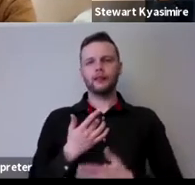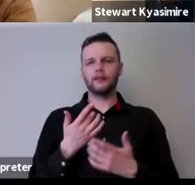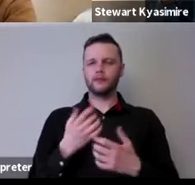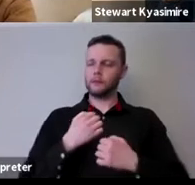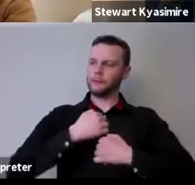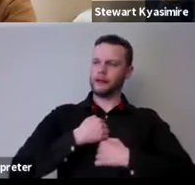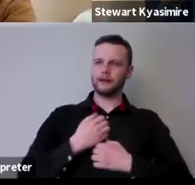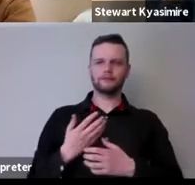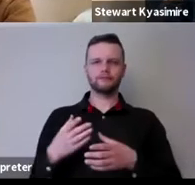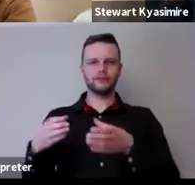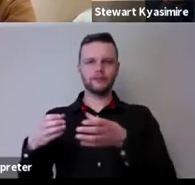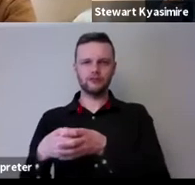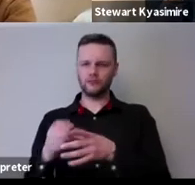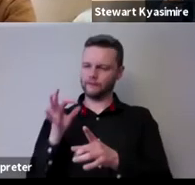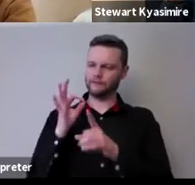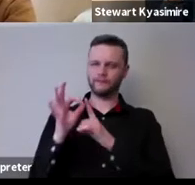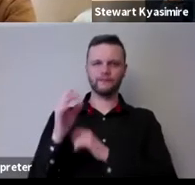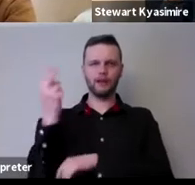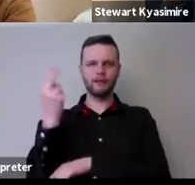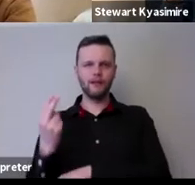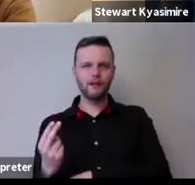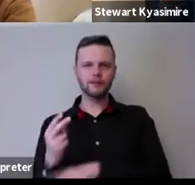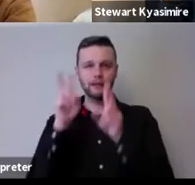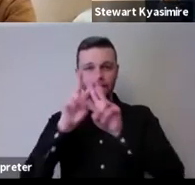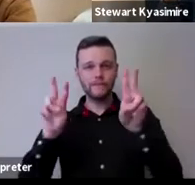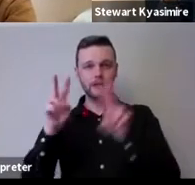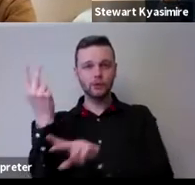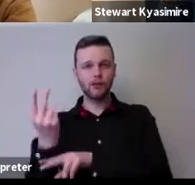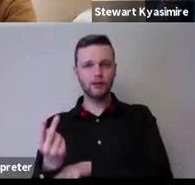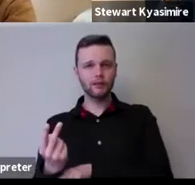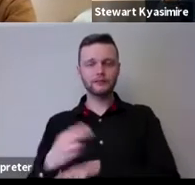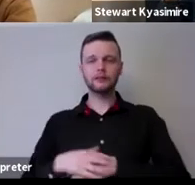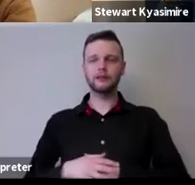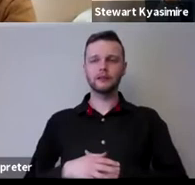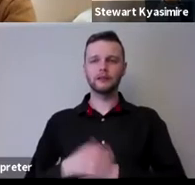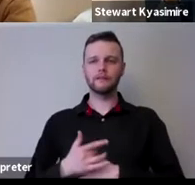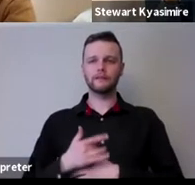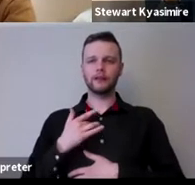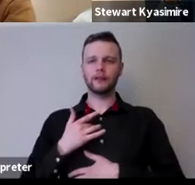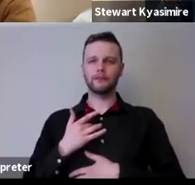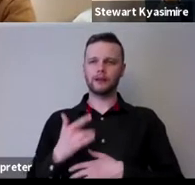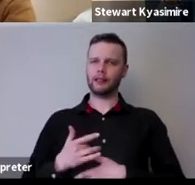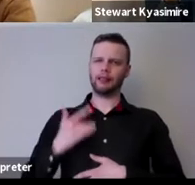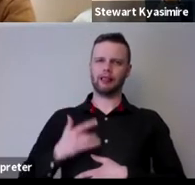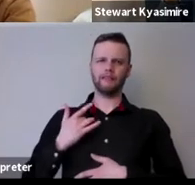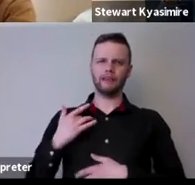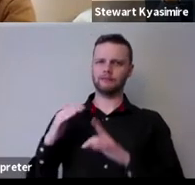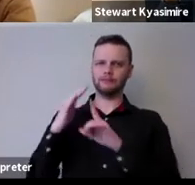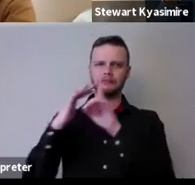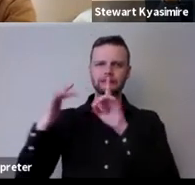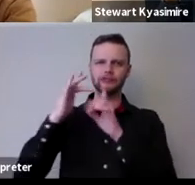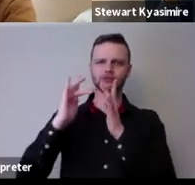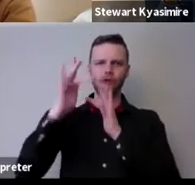discipline in terms of you know fine art or visual arts um i did you know we've been we've been living in a sort of digital world for many many years now